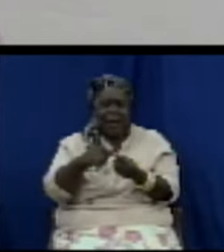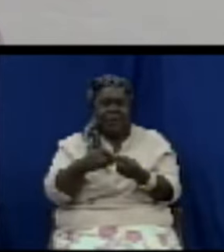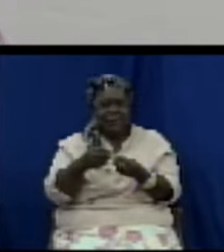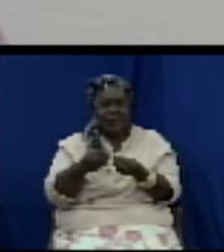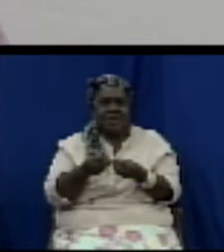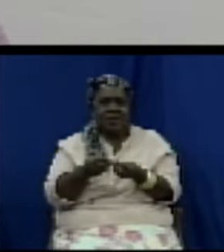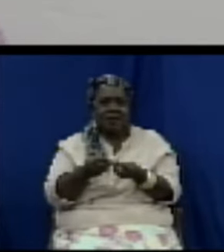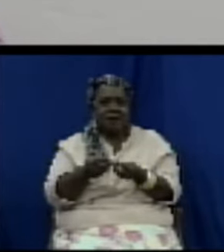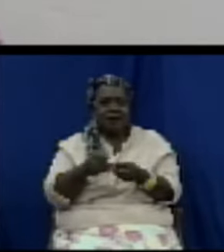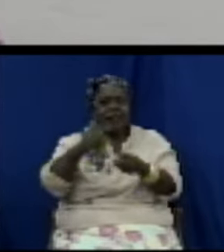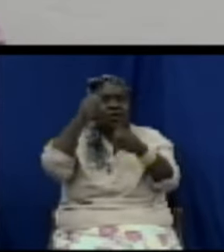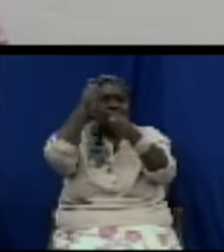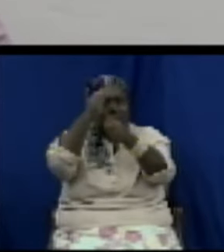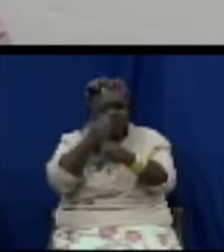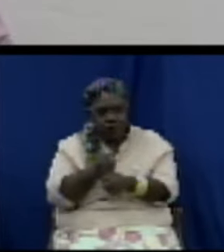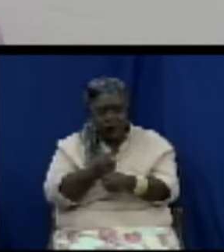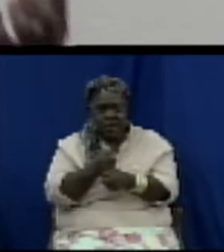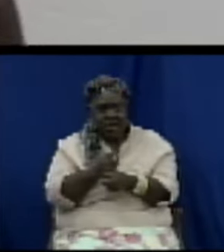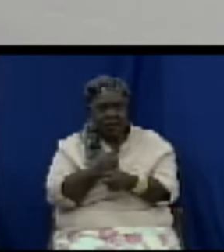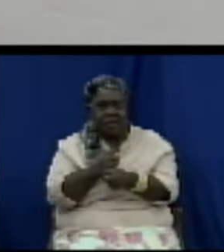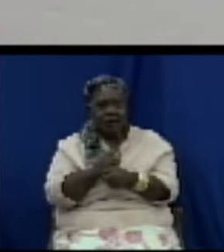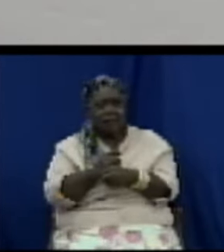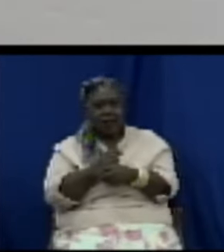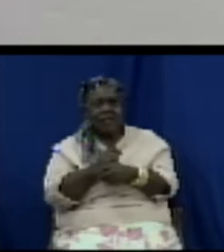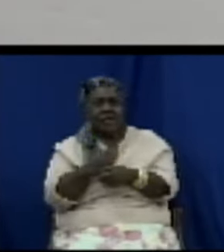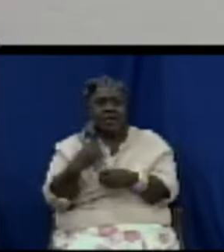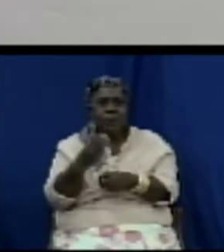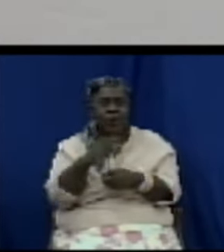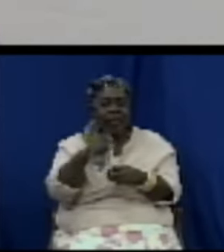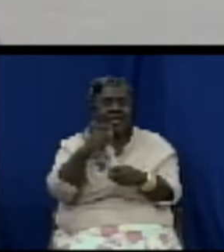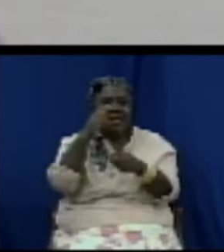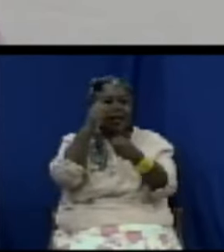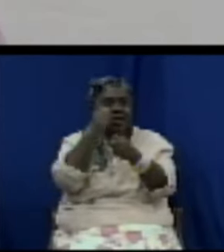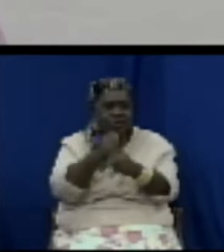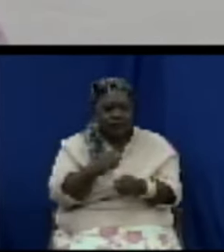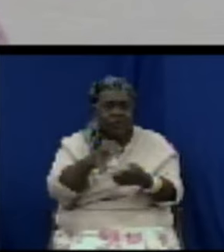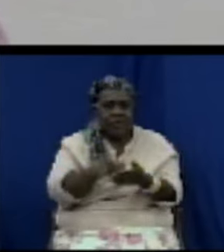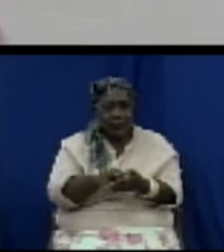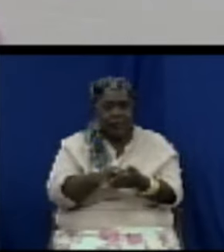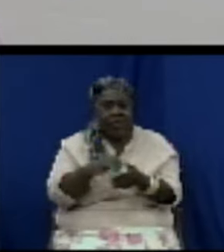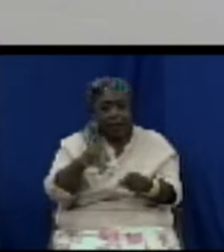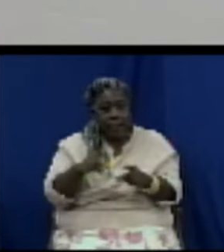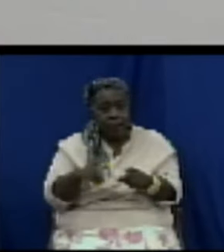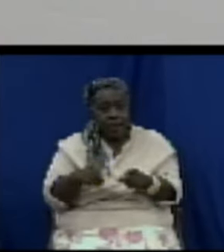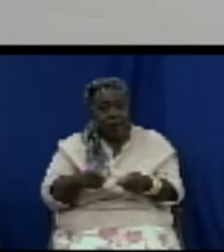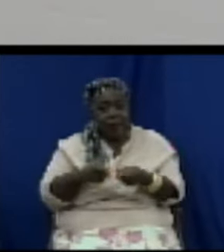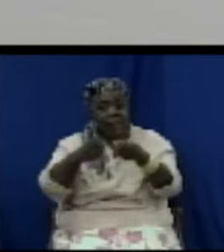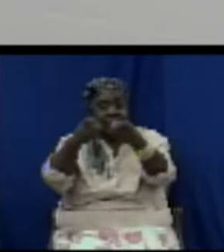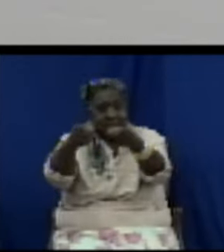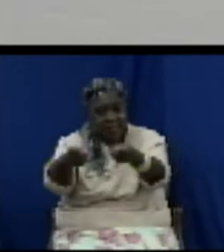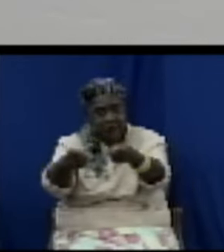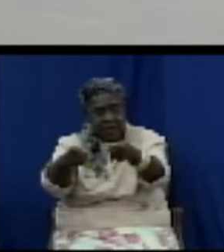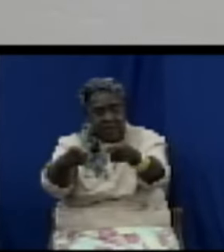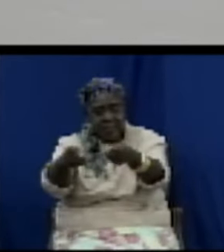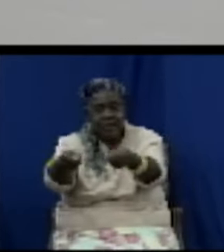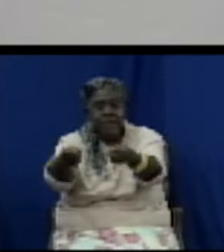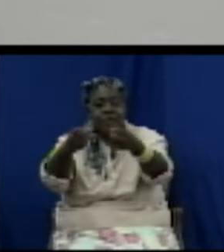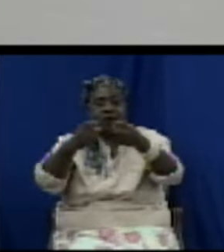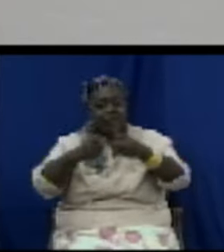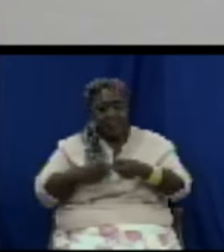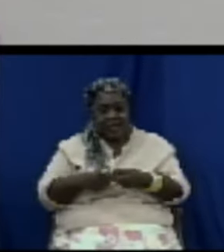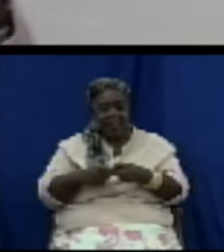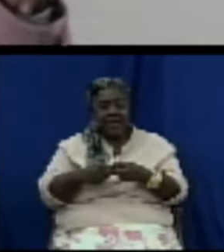consumers can step into a store and can trust that their suppliers are providing them with quality products